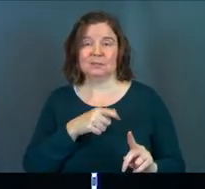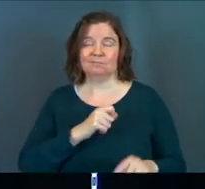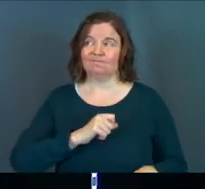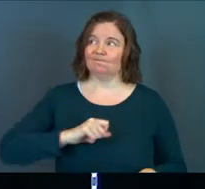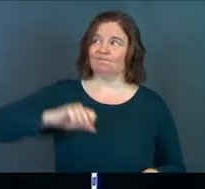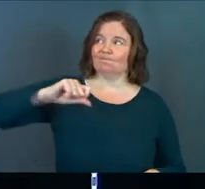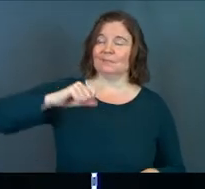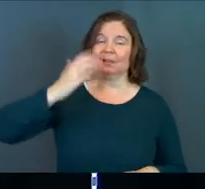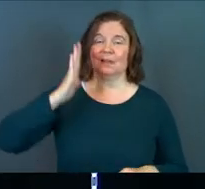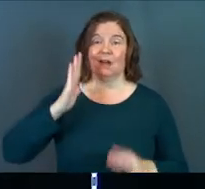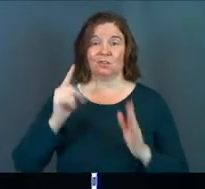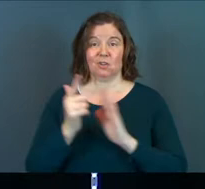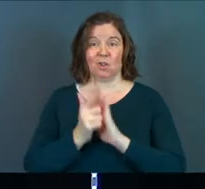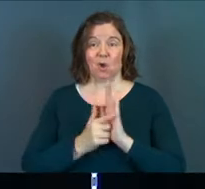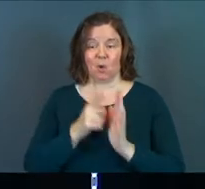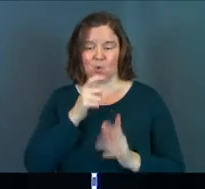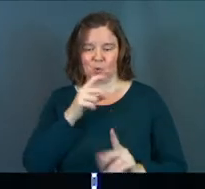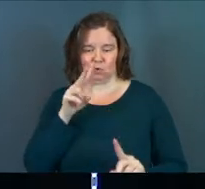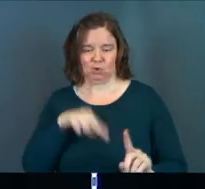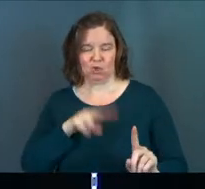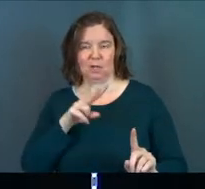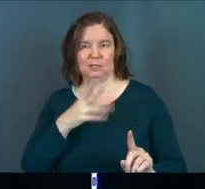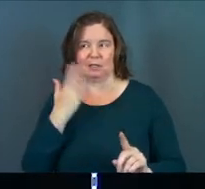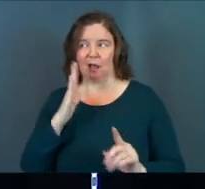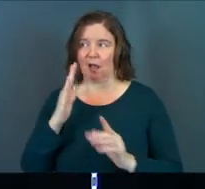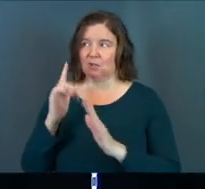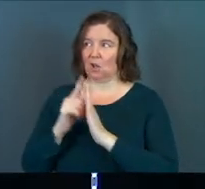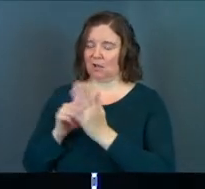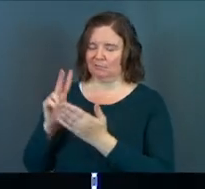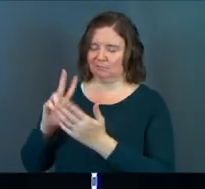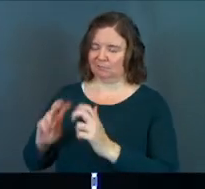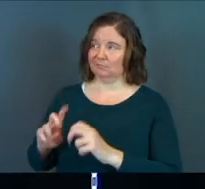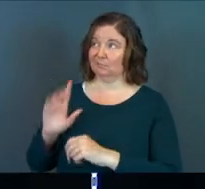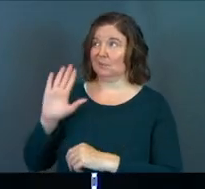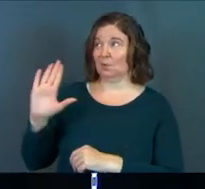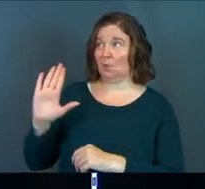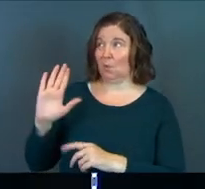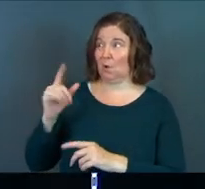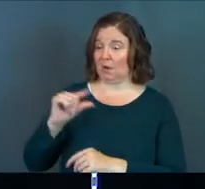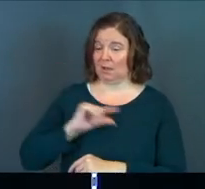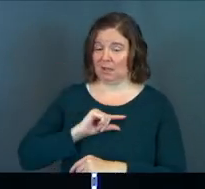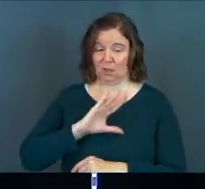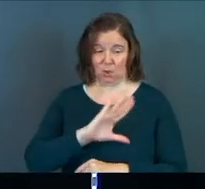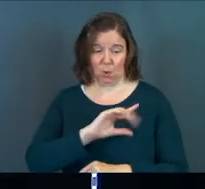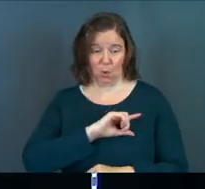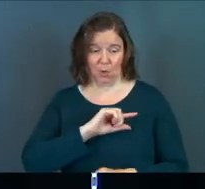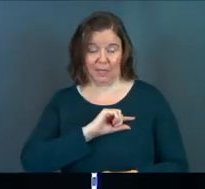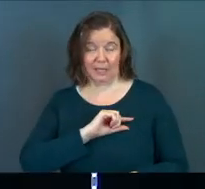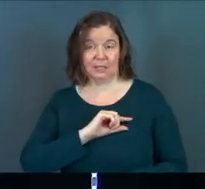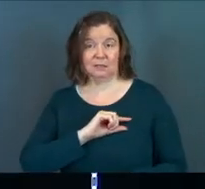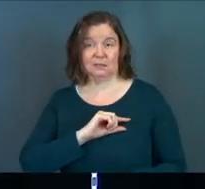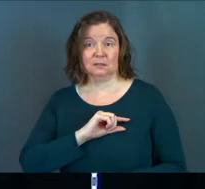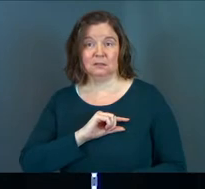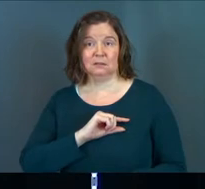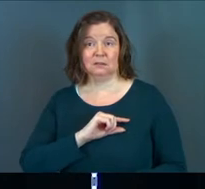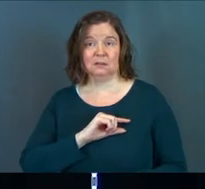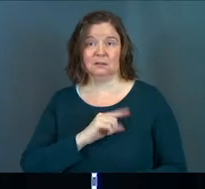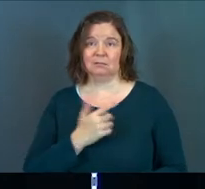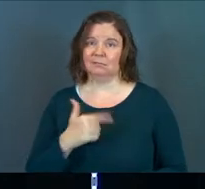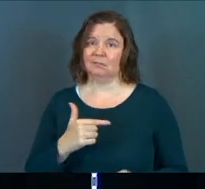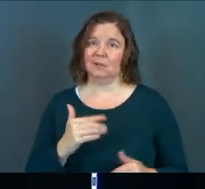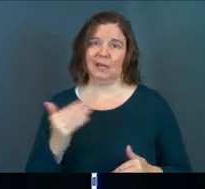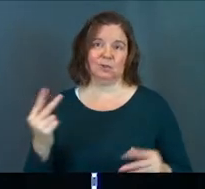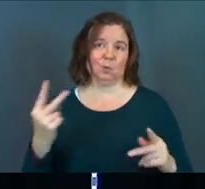God's law, who is judging God's law and saying that your guilt, your amount of guilt is